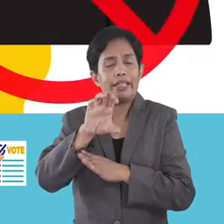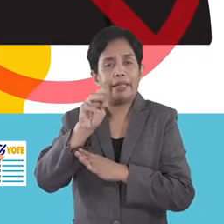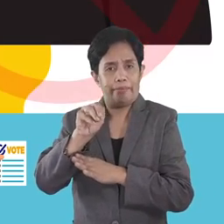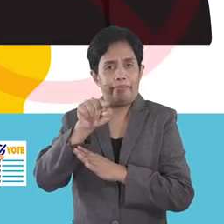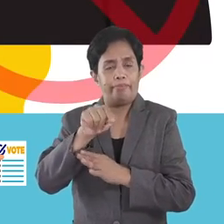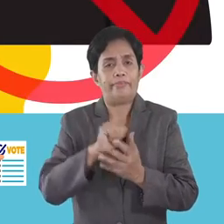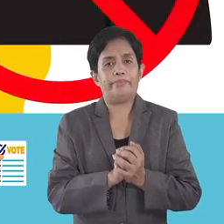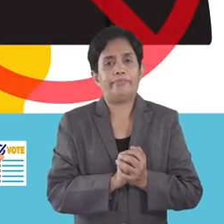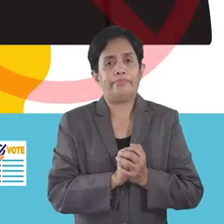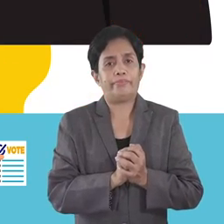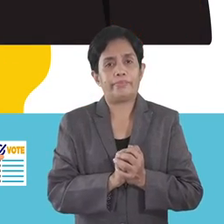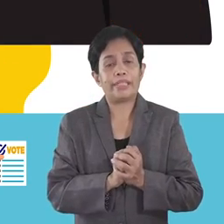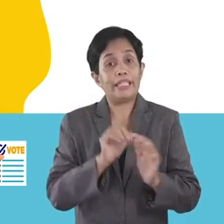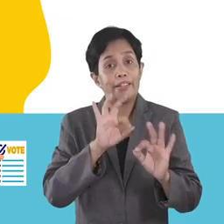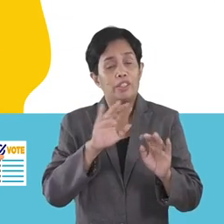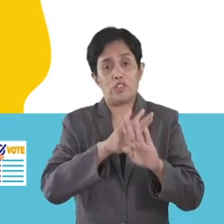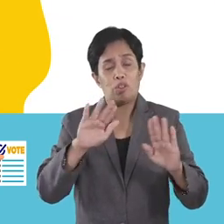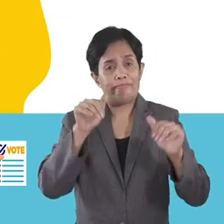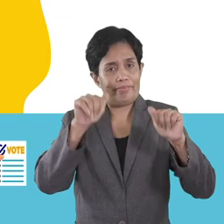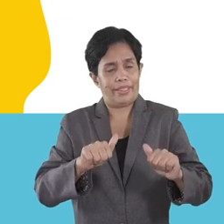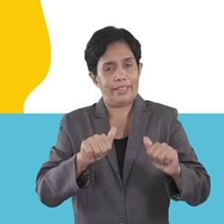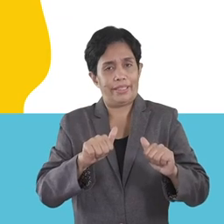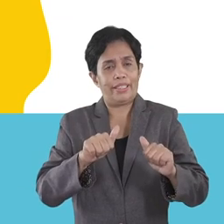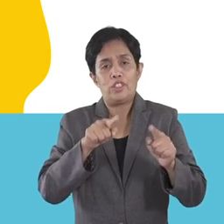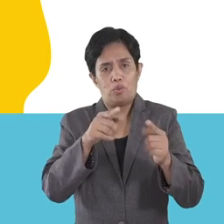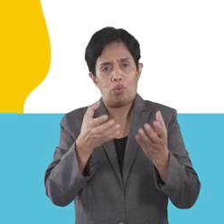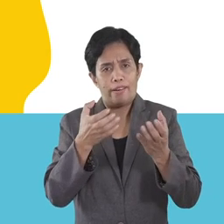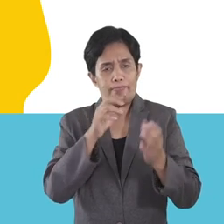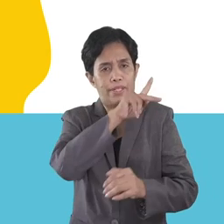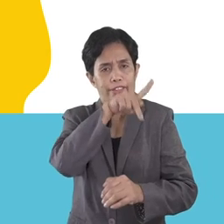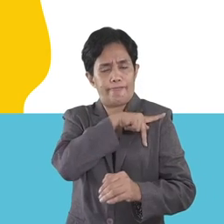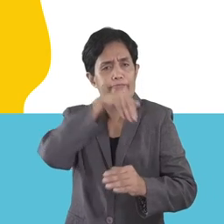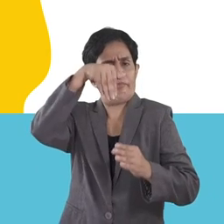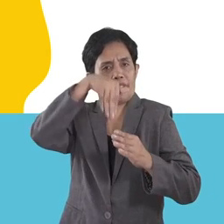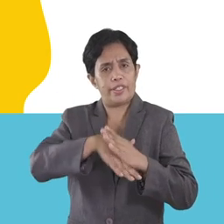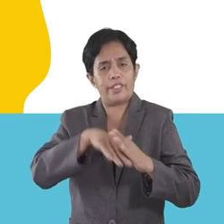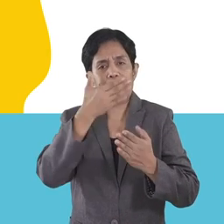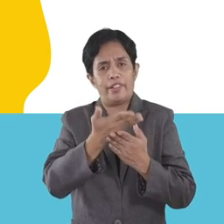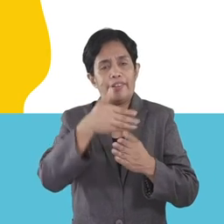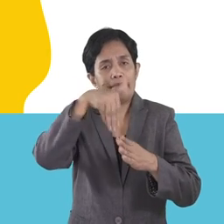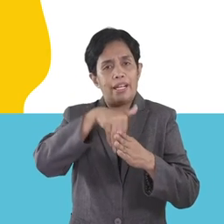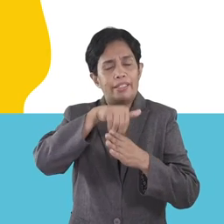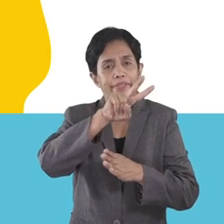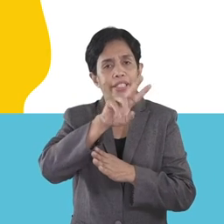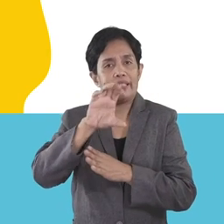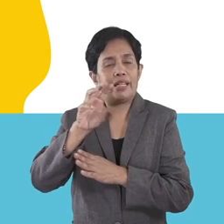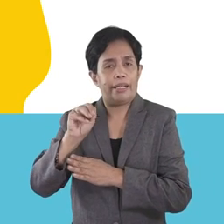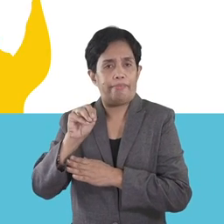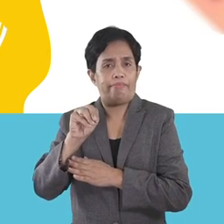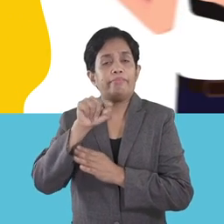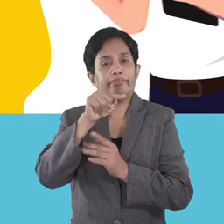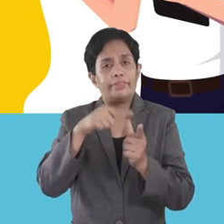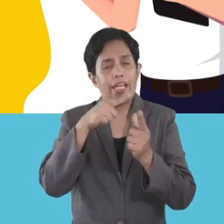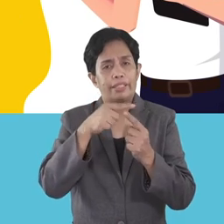counting machine. If you don't agree with this and you want to personally insert your ballot into the VCM, then